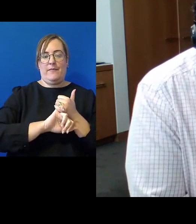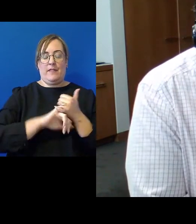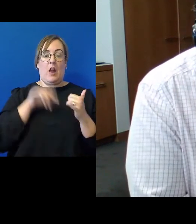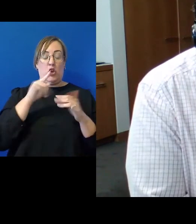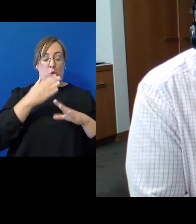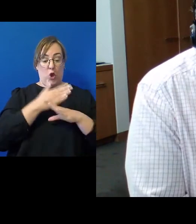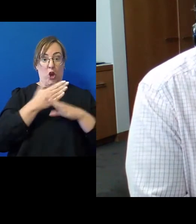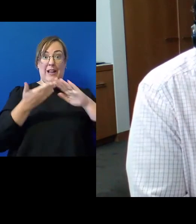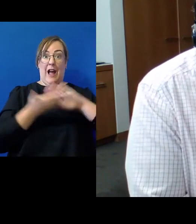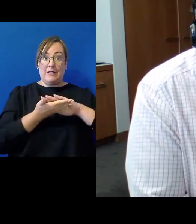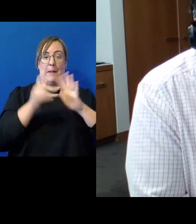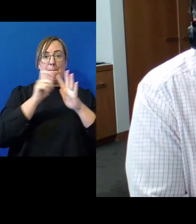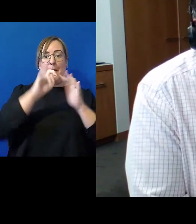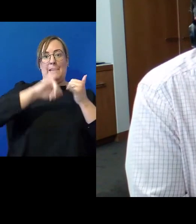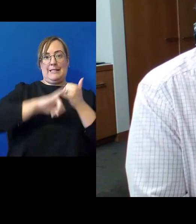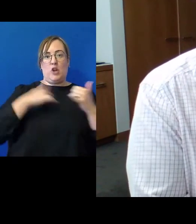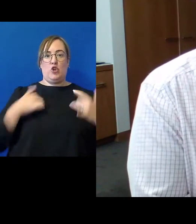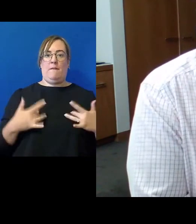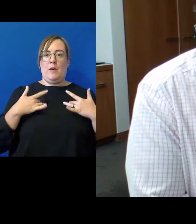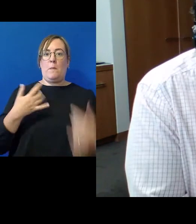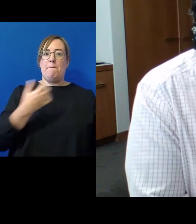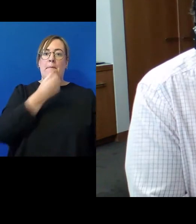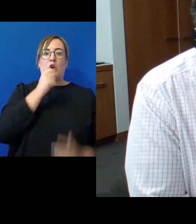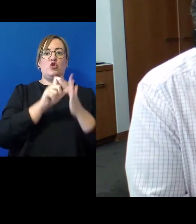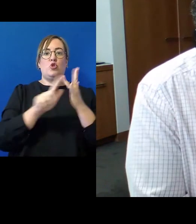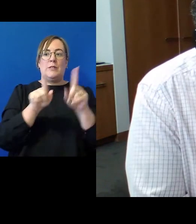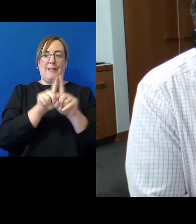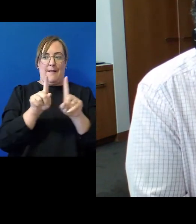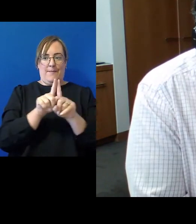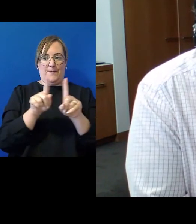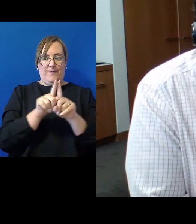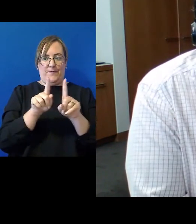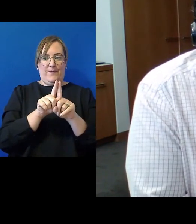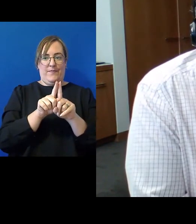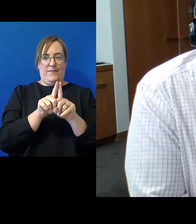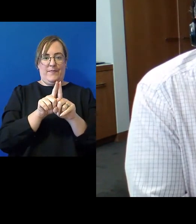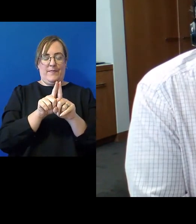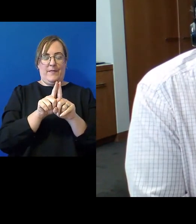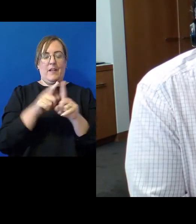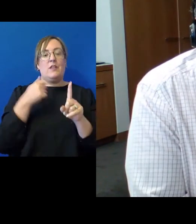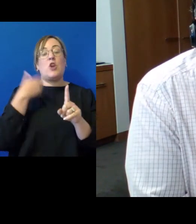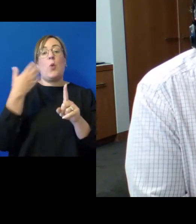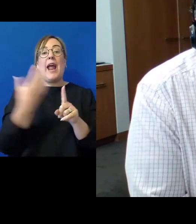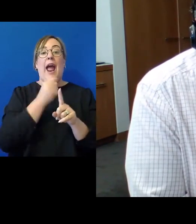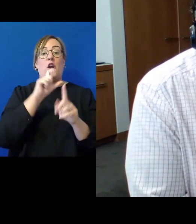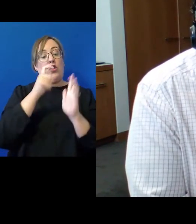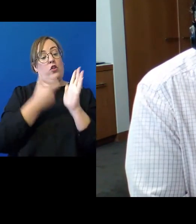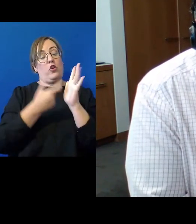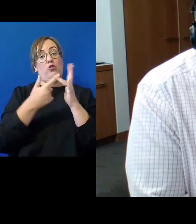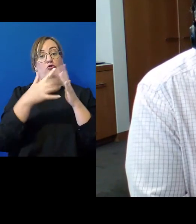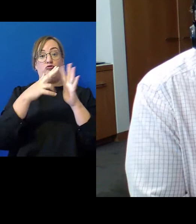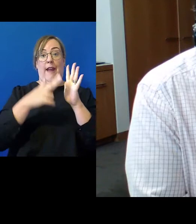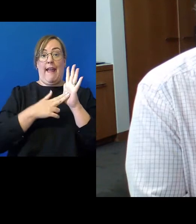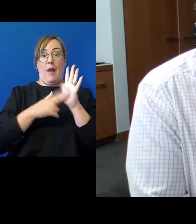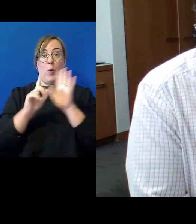sector feeling that it needed to do its bit so we got crown council appearing particularly at appellate level